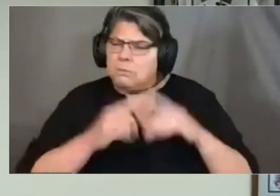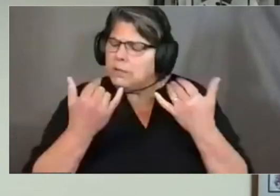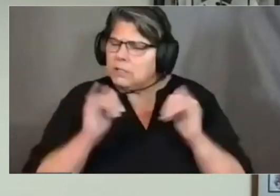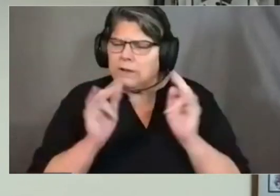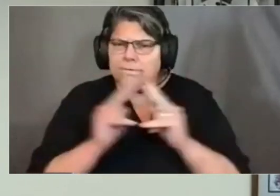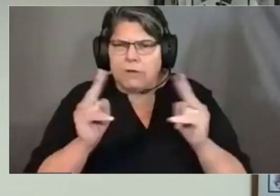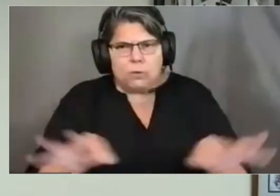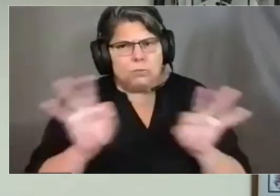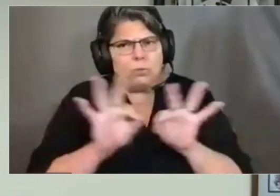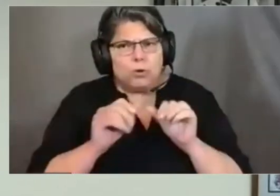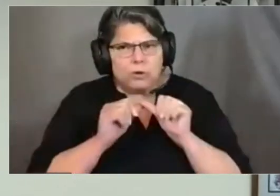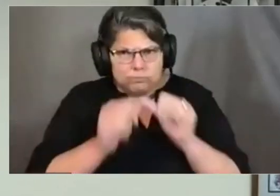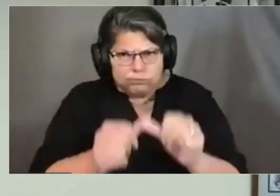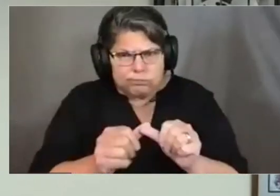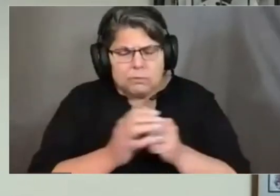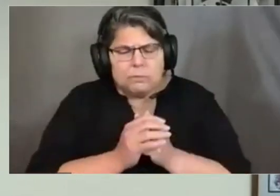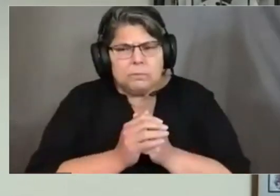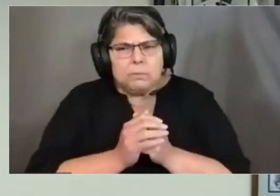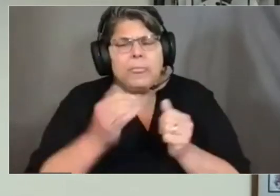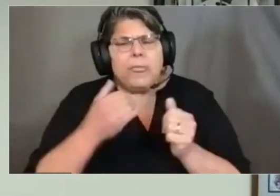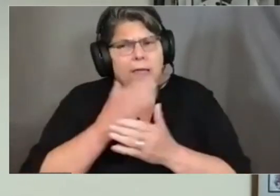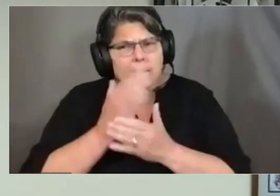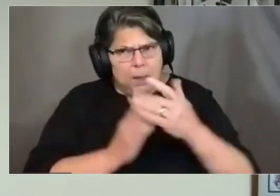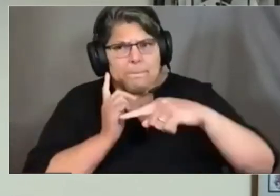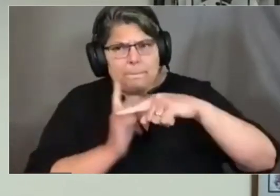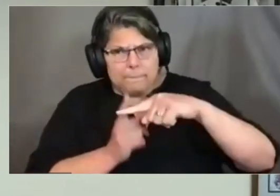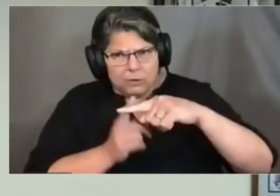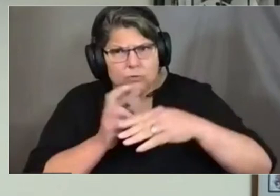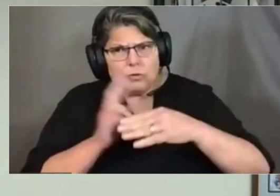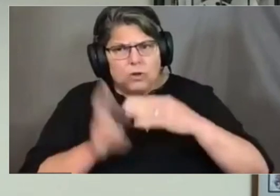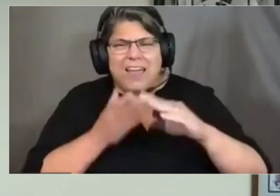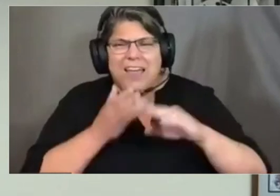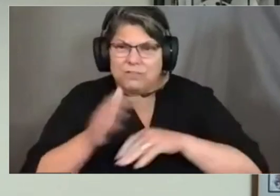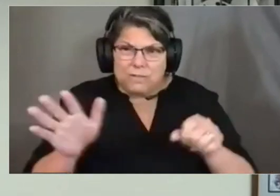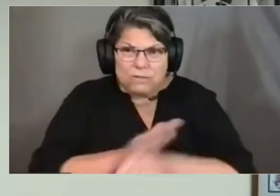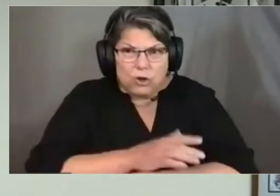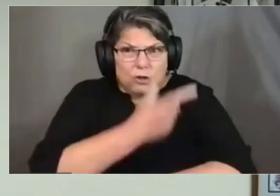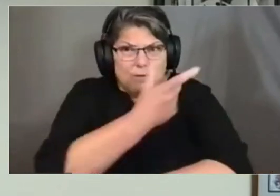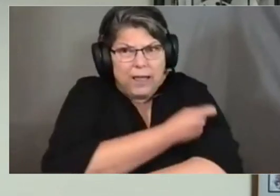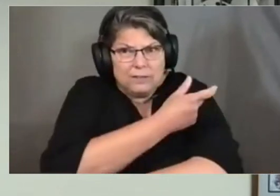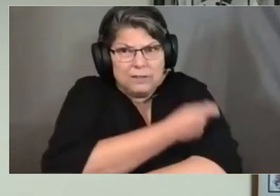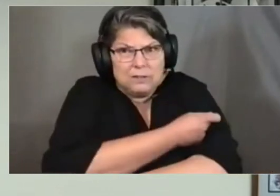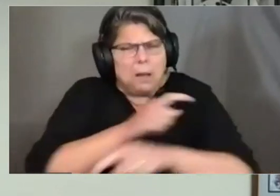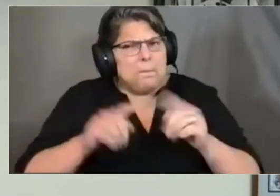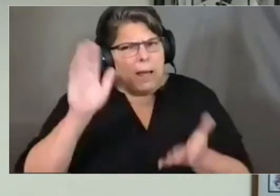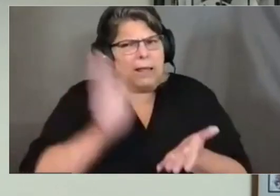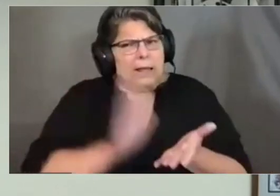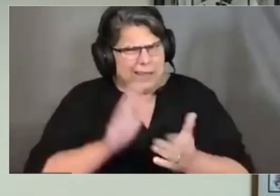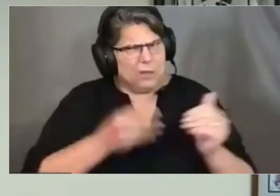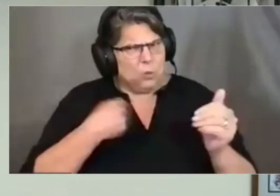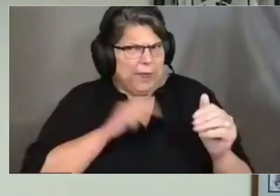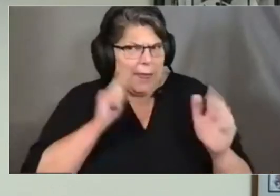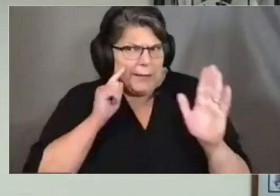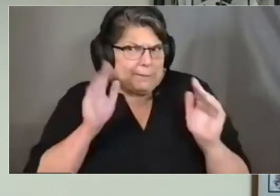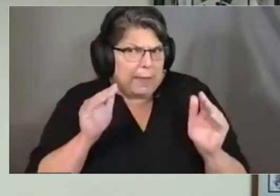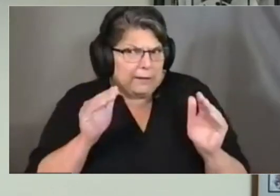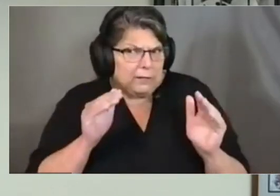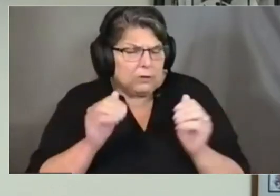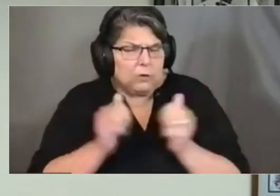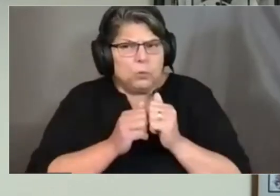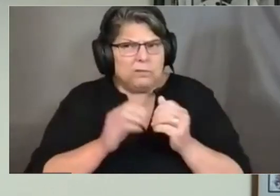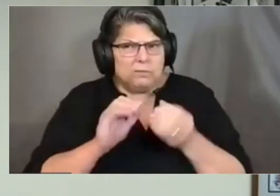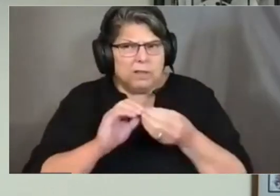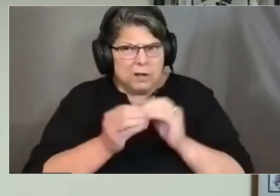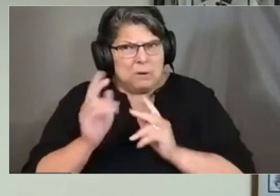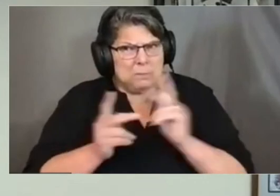We are getting some positive results after full vaccinations, but much less than expected with the numbers that we have vaccinated in medicine